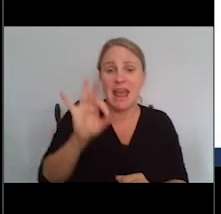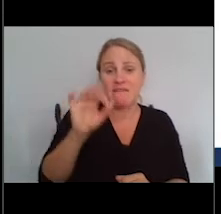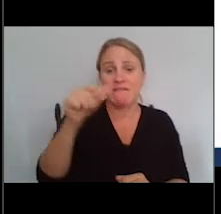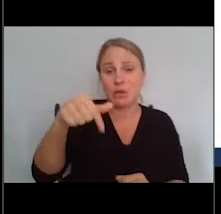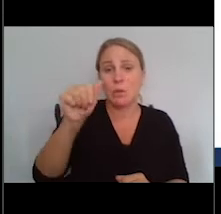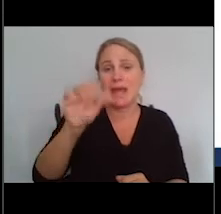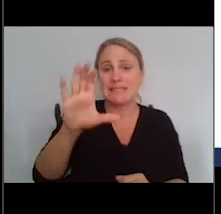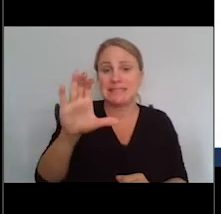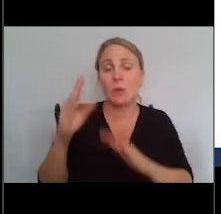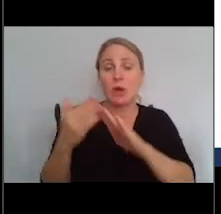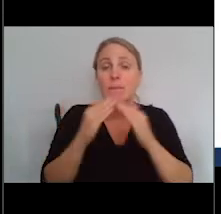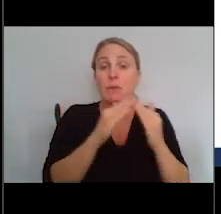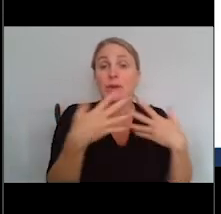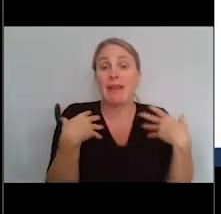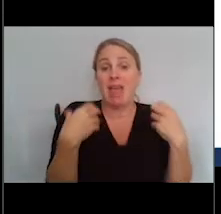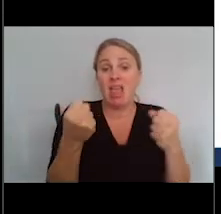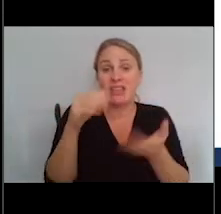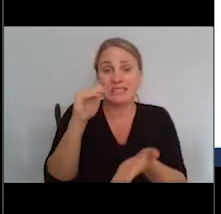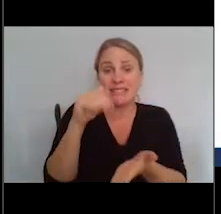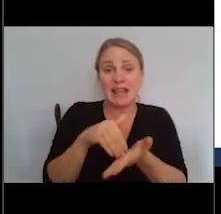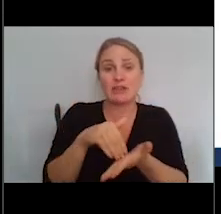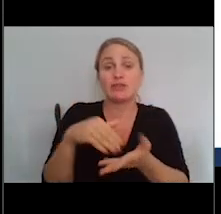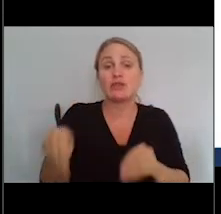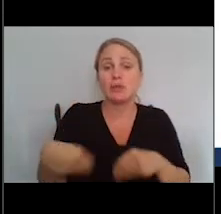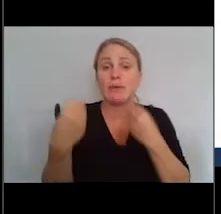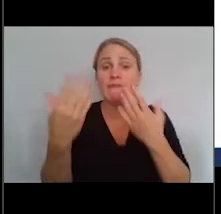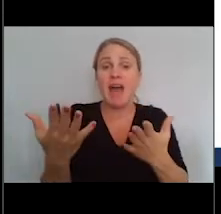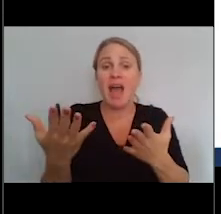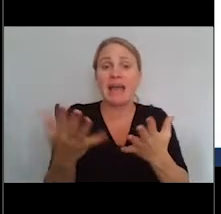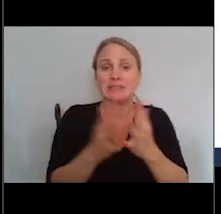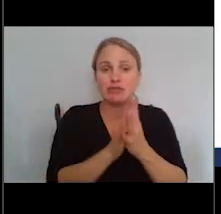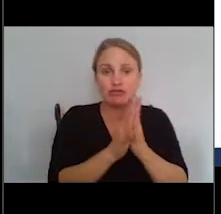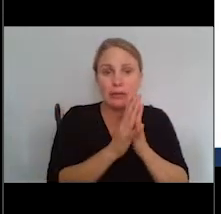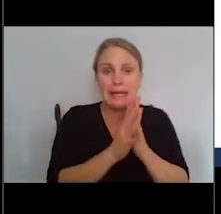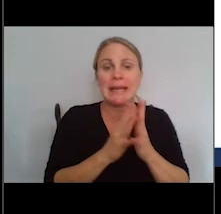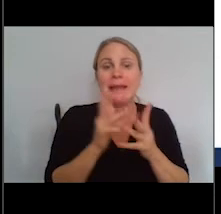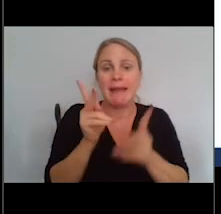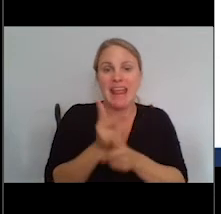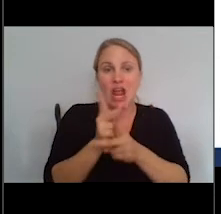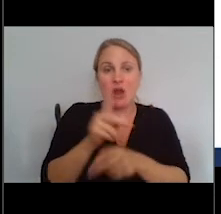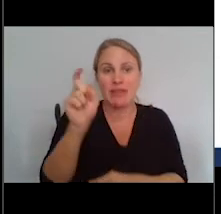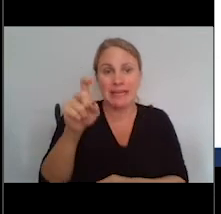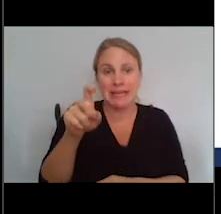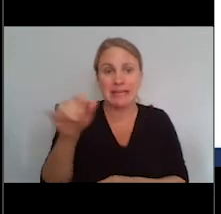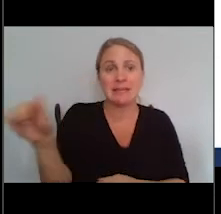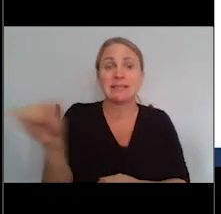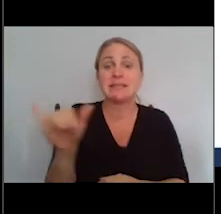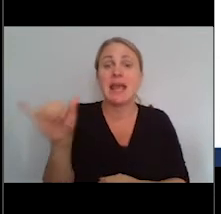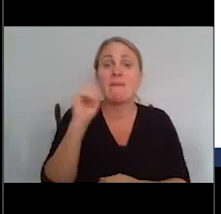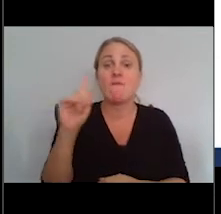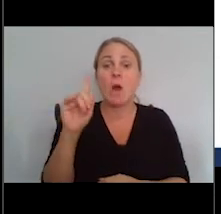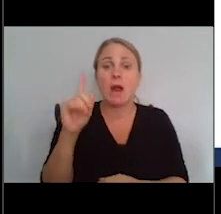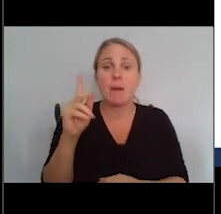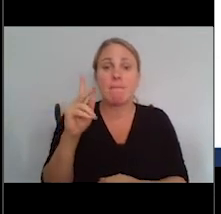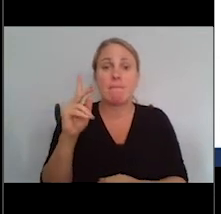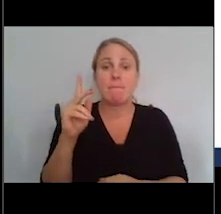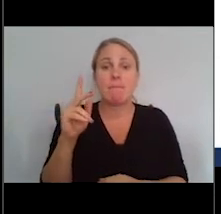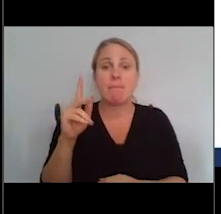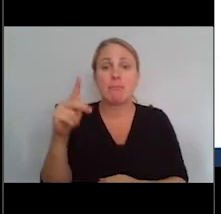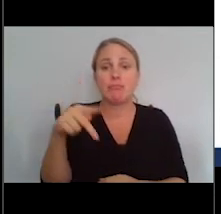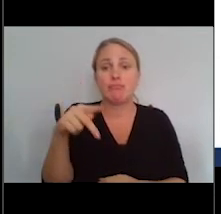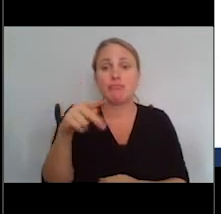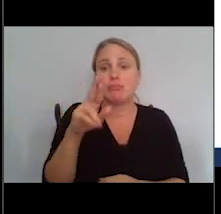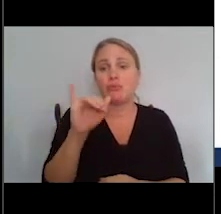in order to provide the holistic care and screening that are needed. The same thing for primary care practices. We also promoted